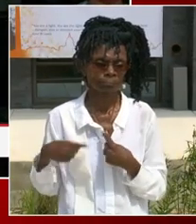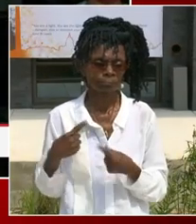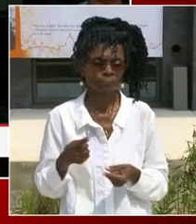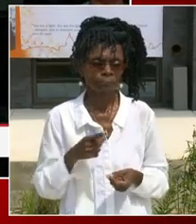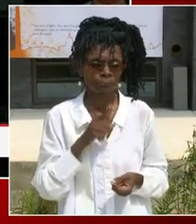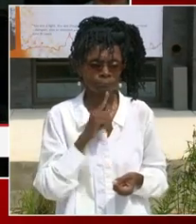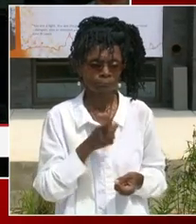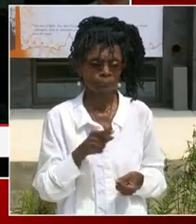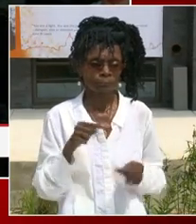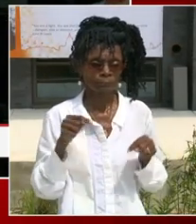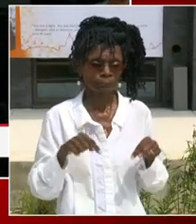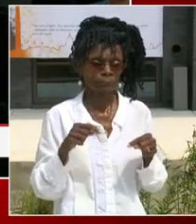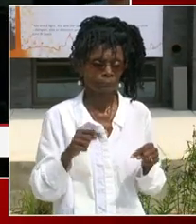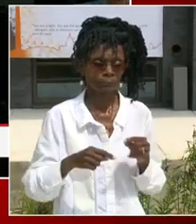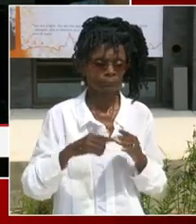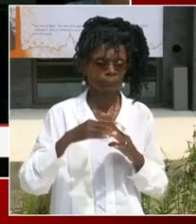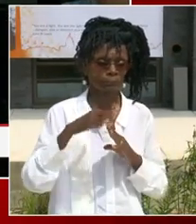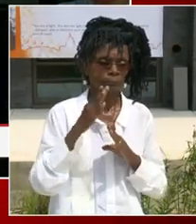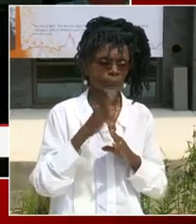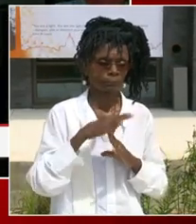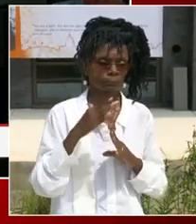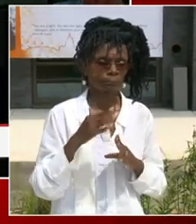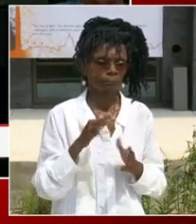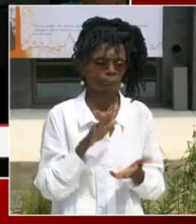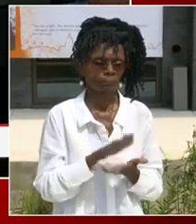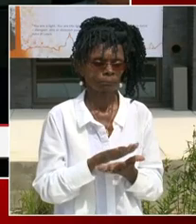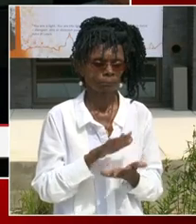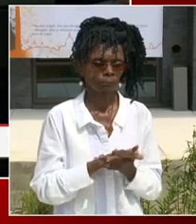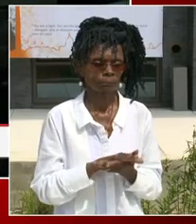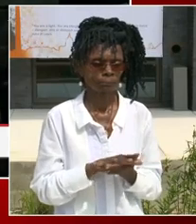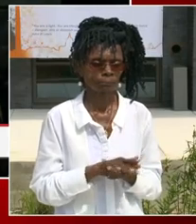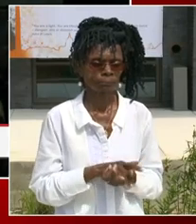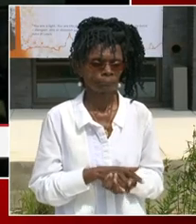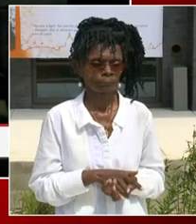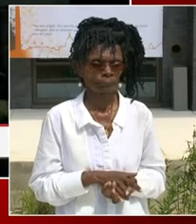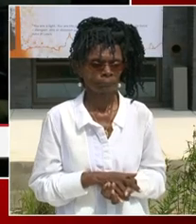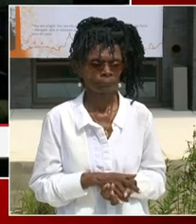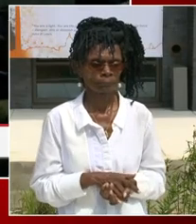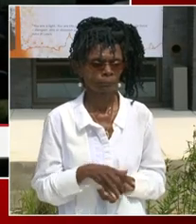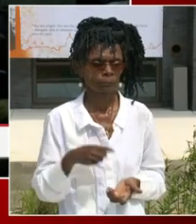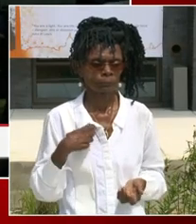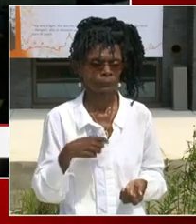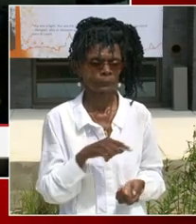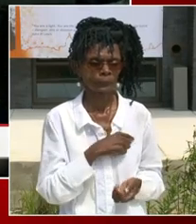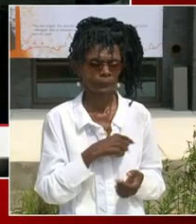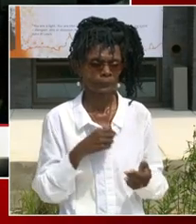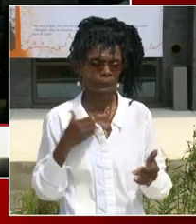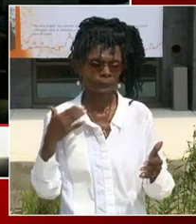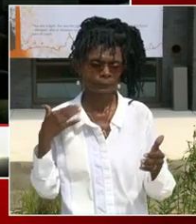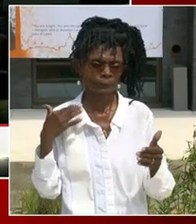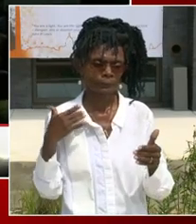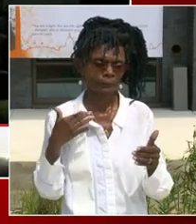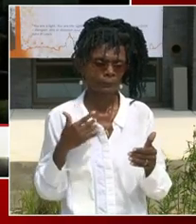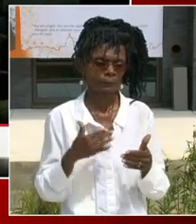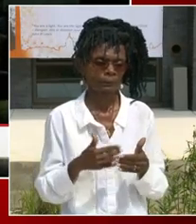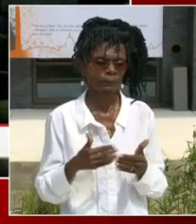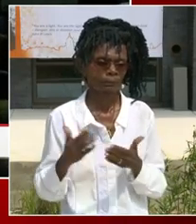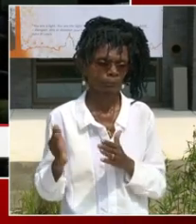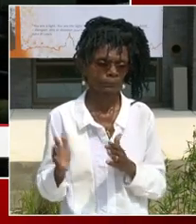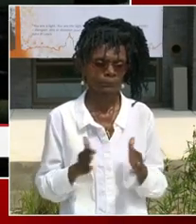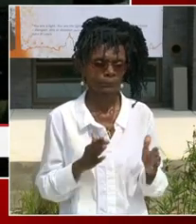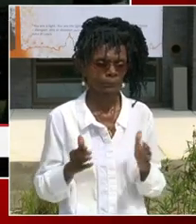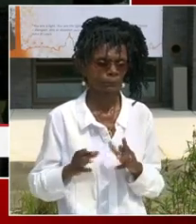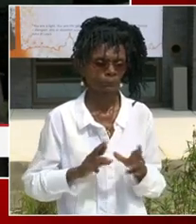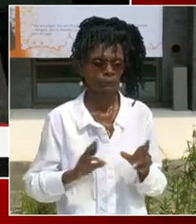amazing. As we've been preparing for Monday, August 30th, to return back to school stronger than